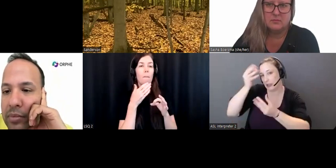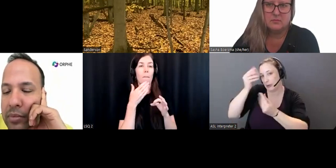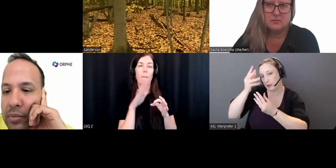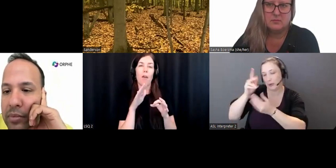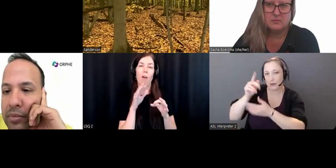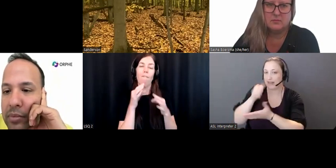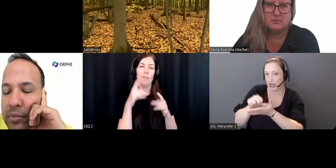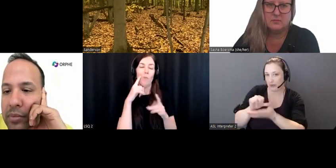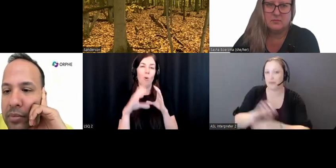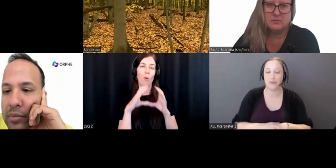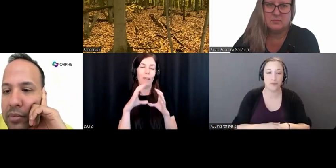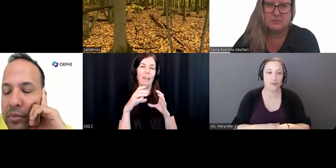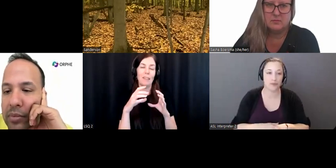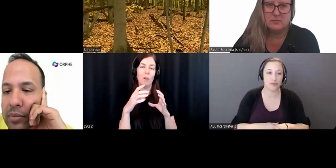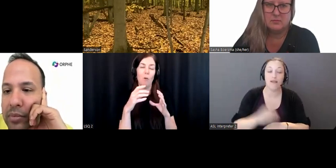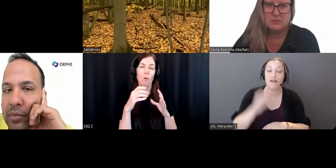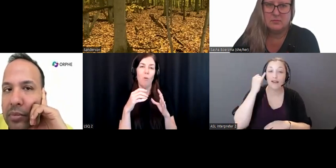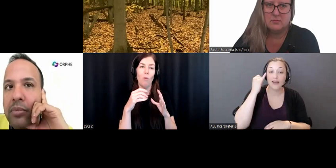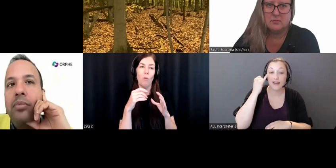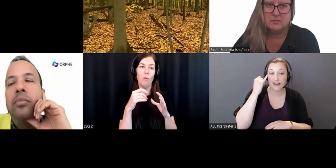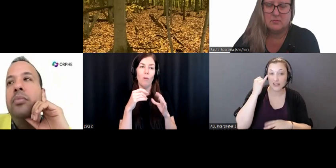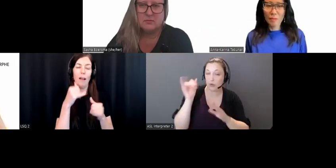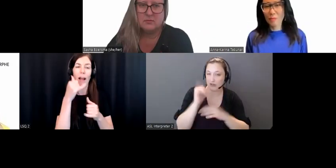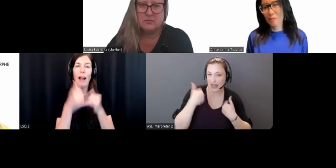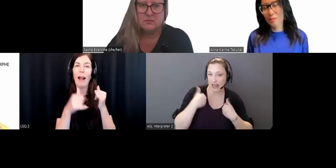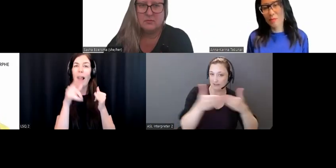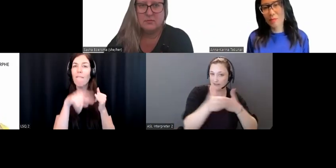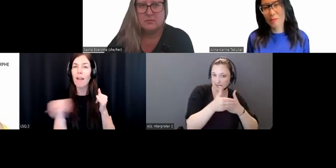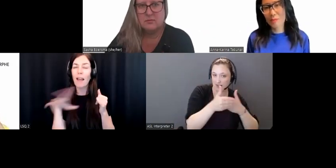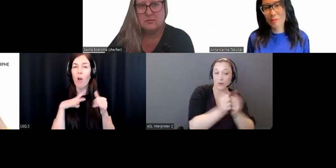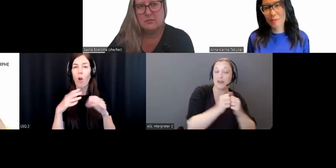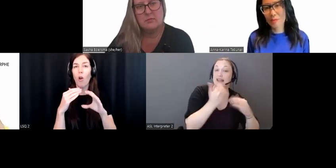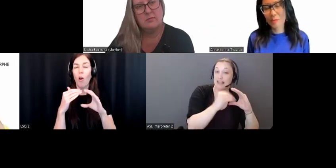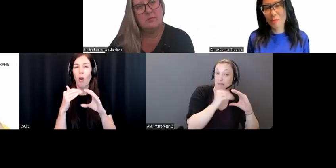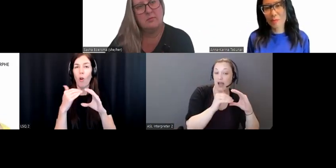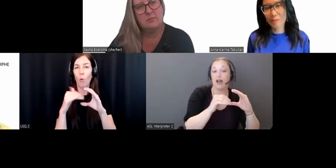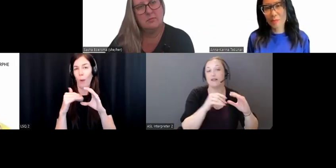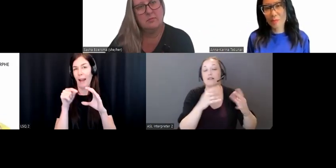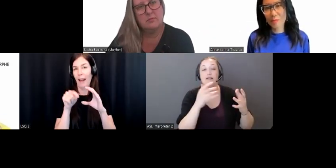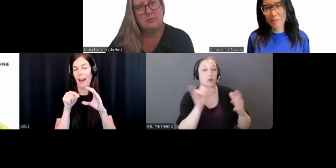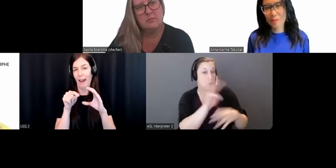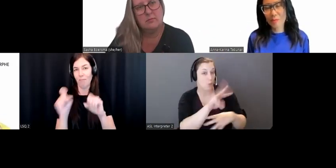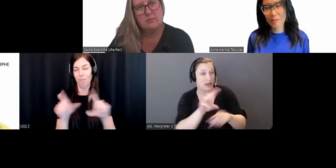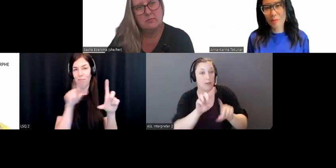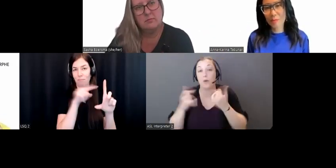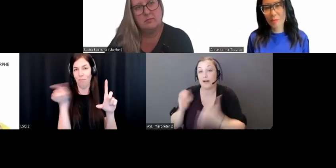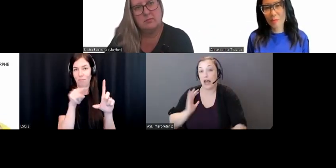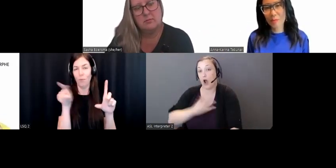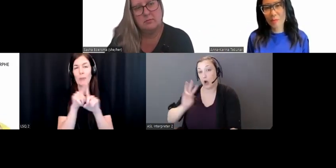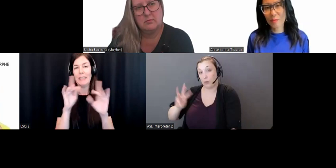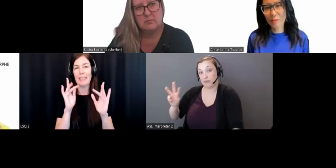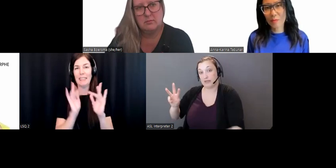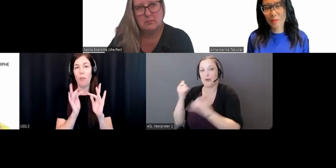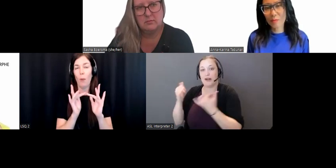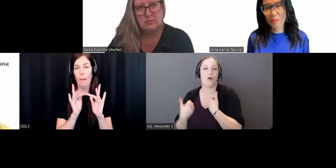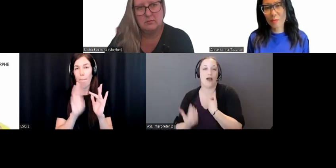you'll have a final slide with an email and our website posted, but our website is used right now as one, it's a landing page, but two,